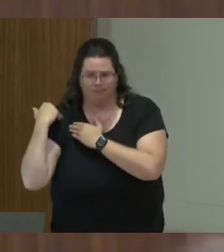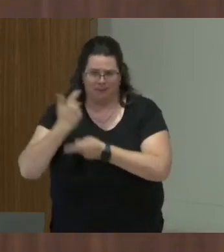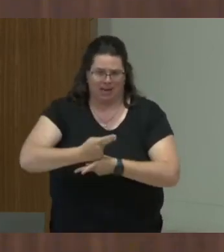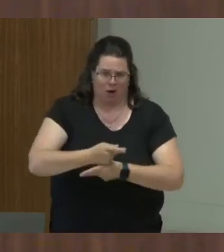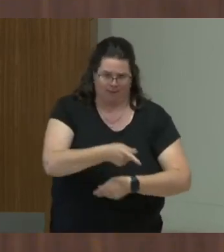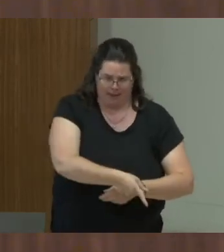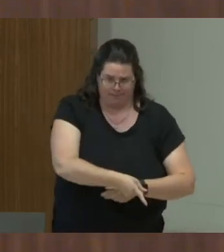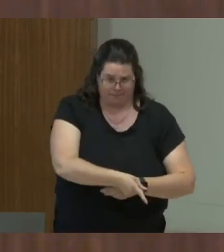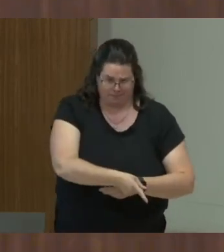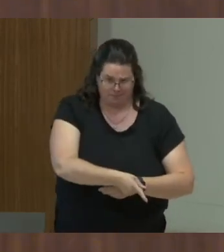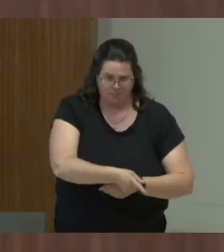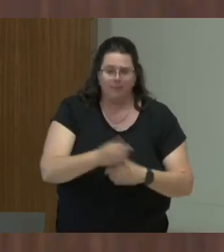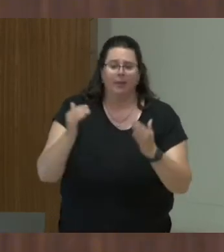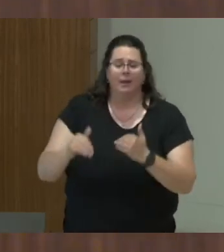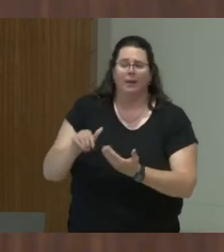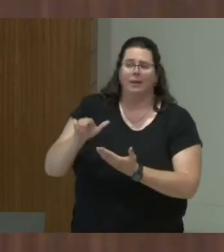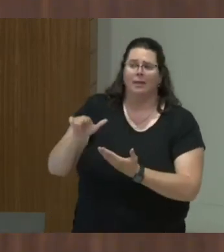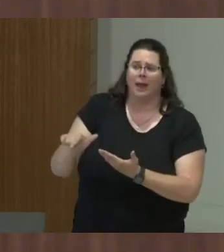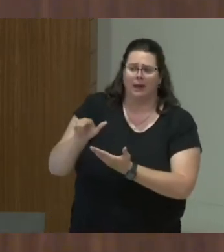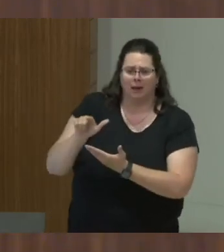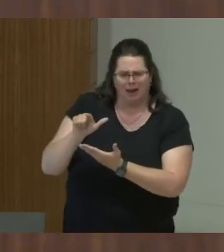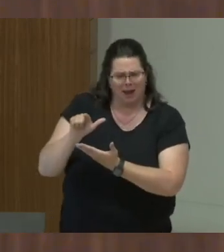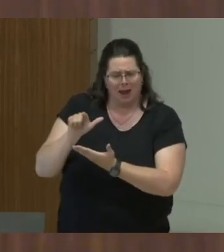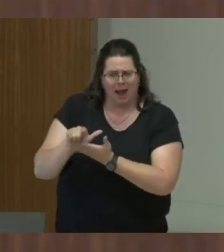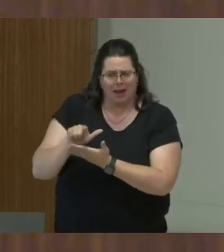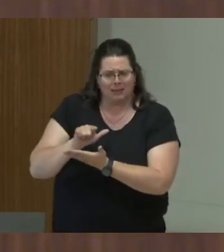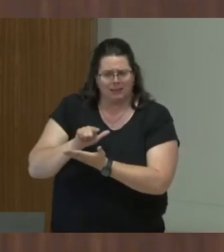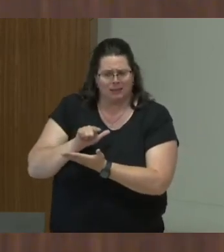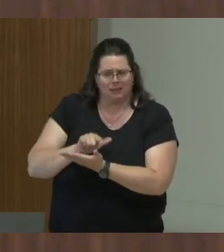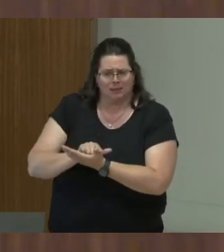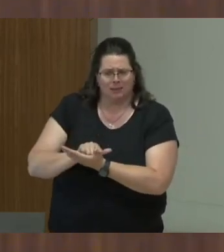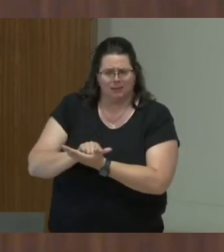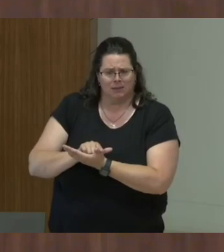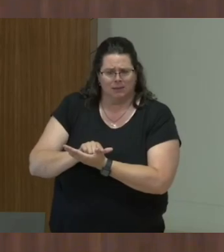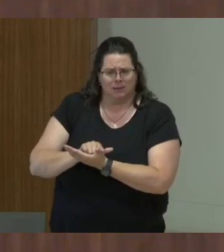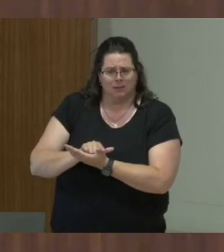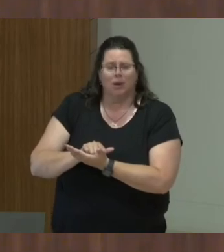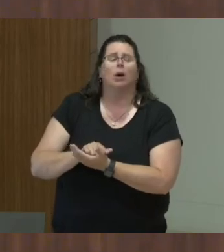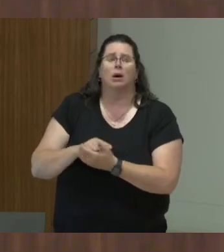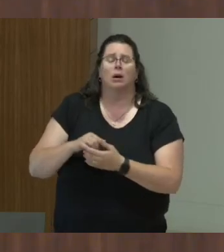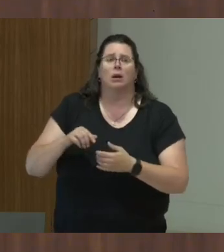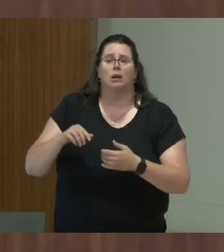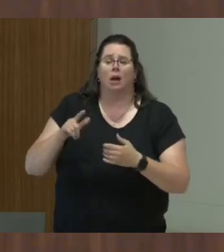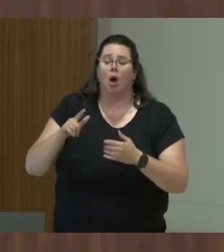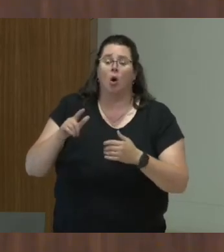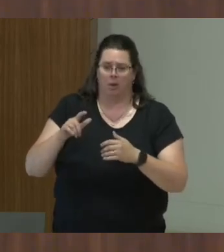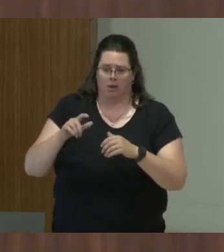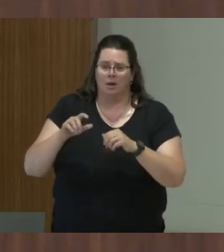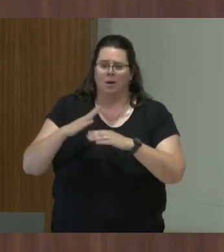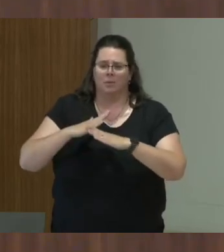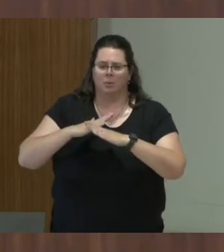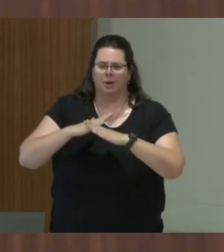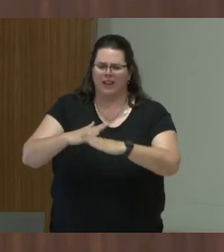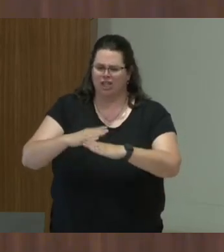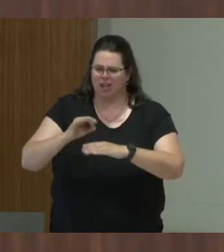the act which came in 2012, which is called the POCSO Act, the Prevention of Sexual Offenses, the Protection